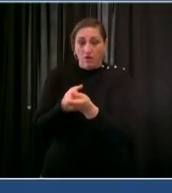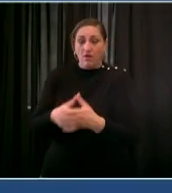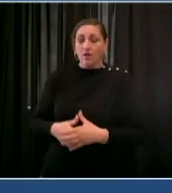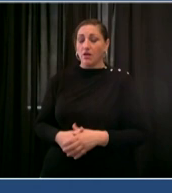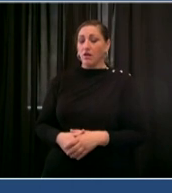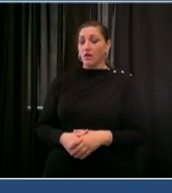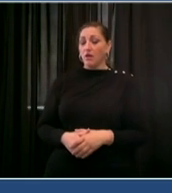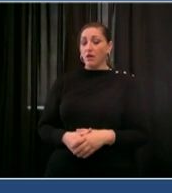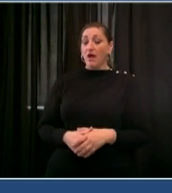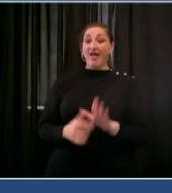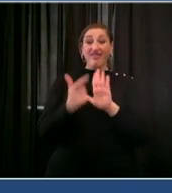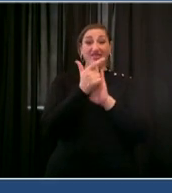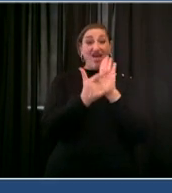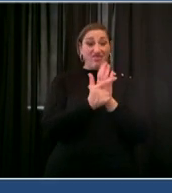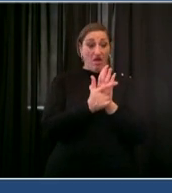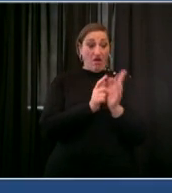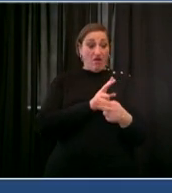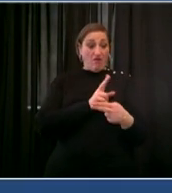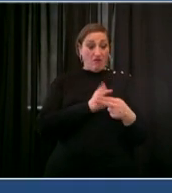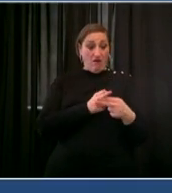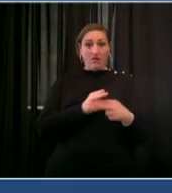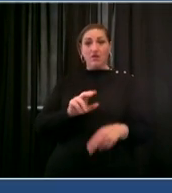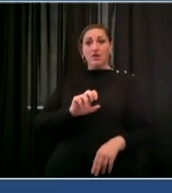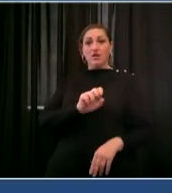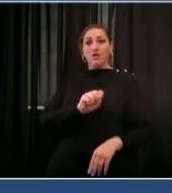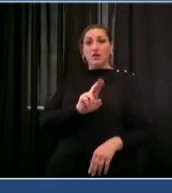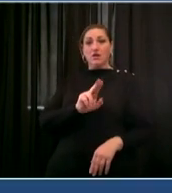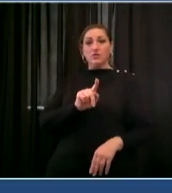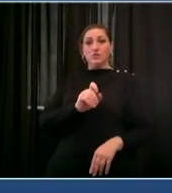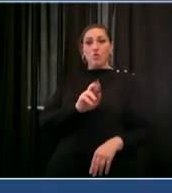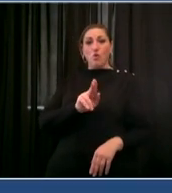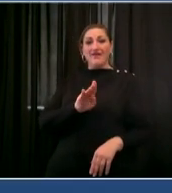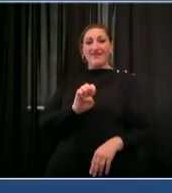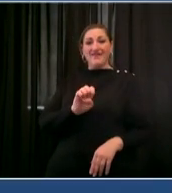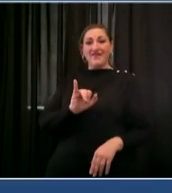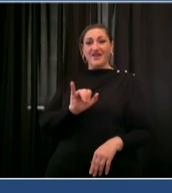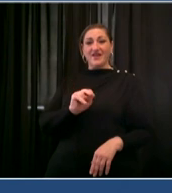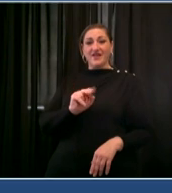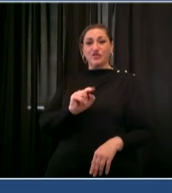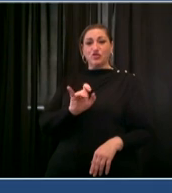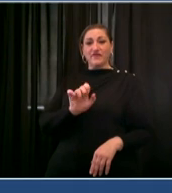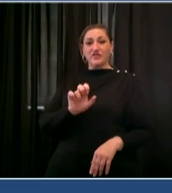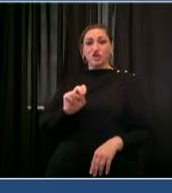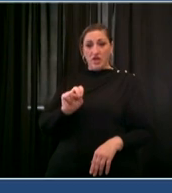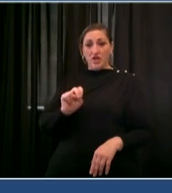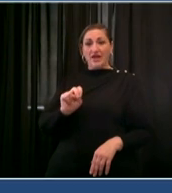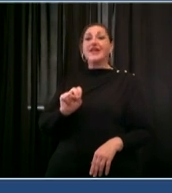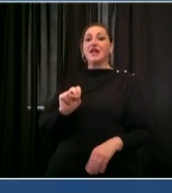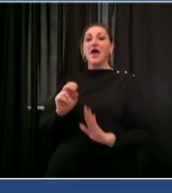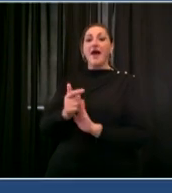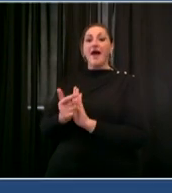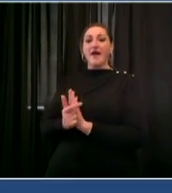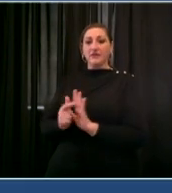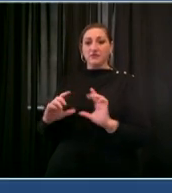in the law itself what new york courts have already said and interpreting it when mental illness